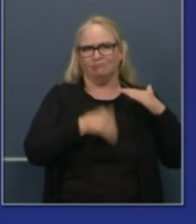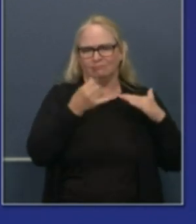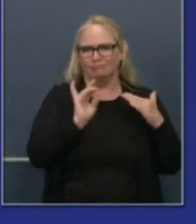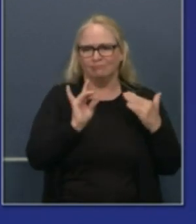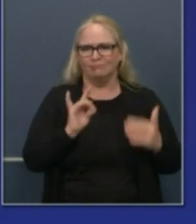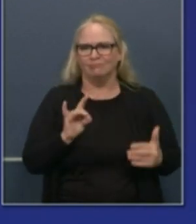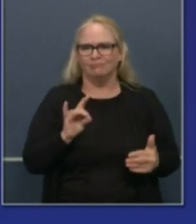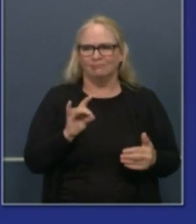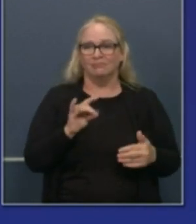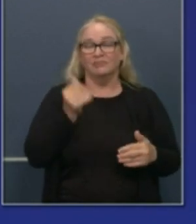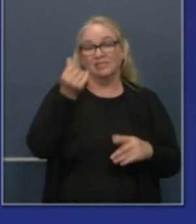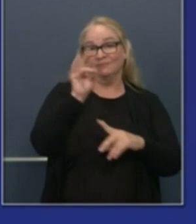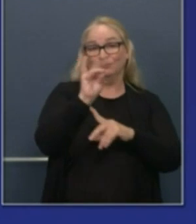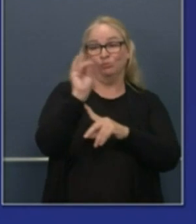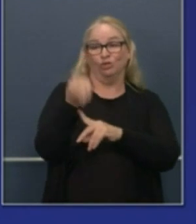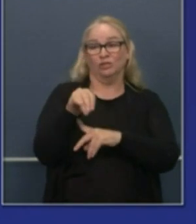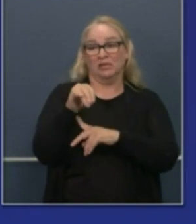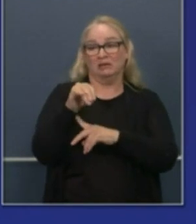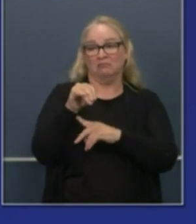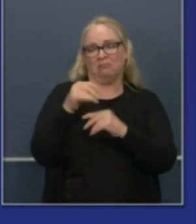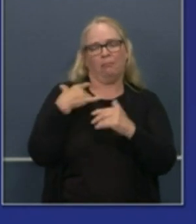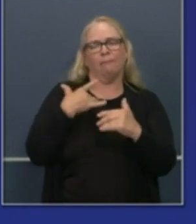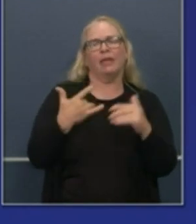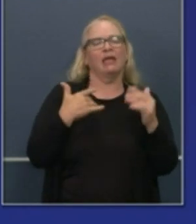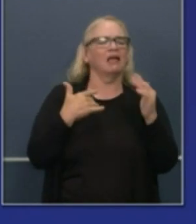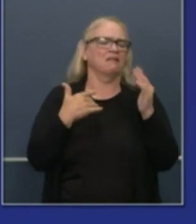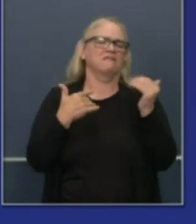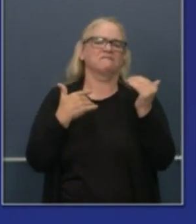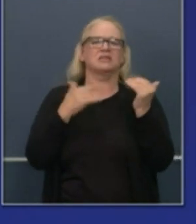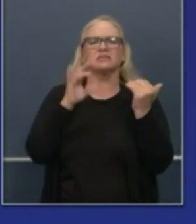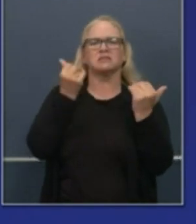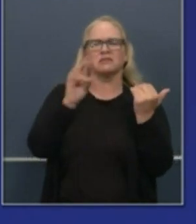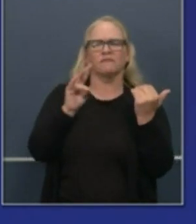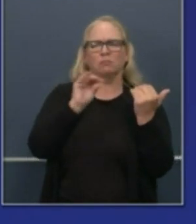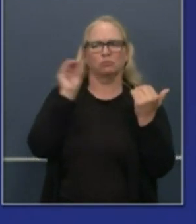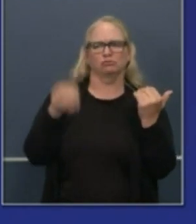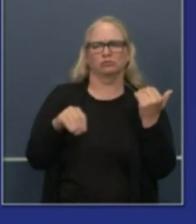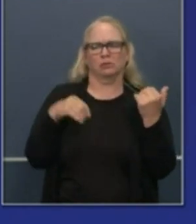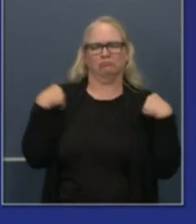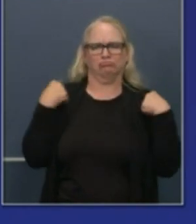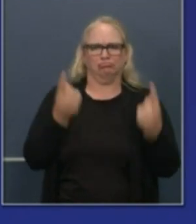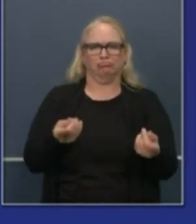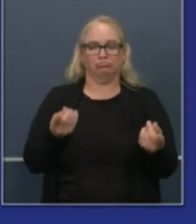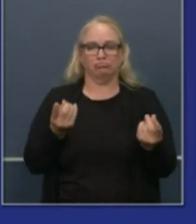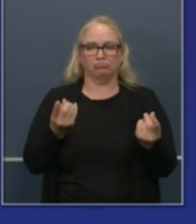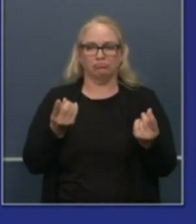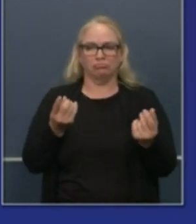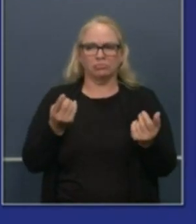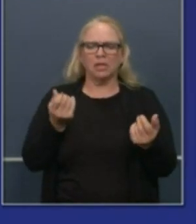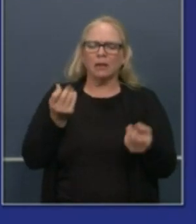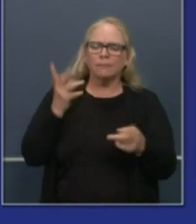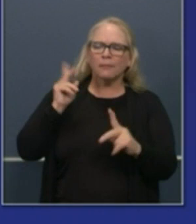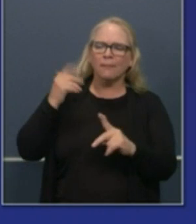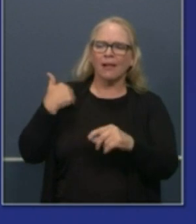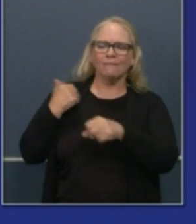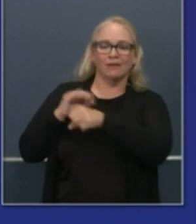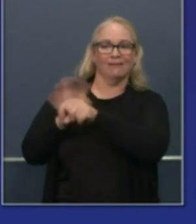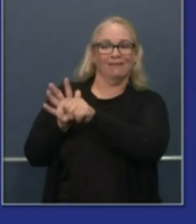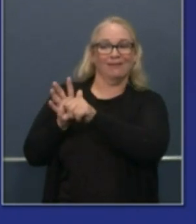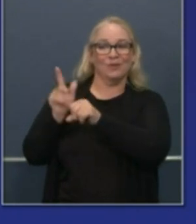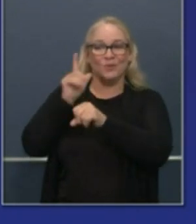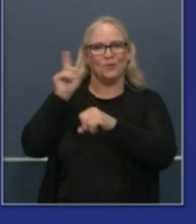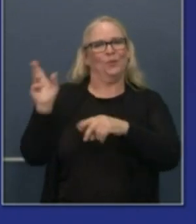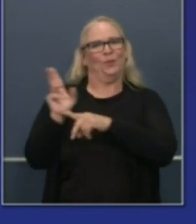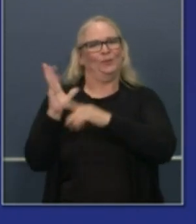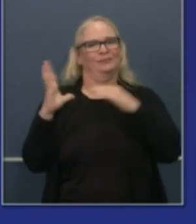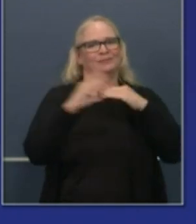been in the 15 to 17 range over the last few weeks. So total system we feel